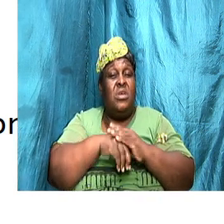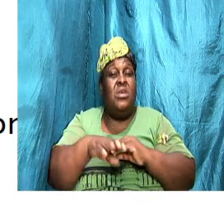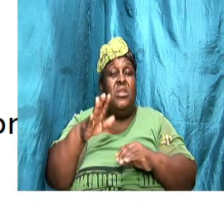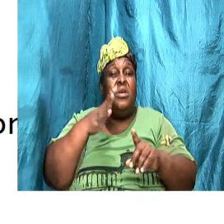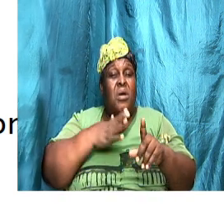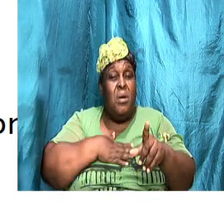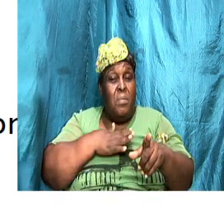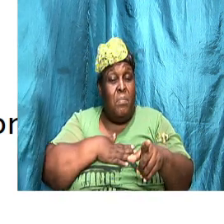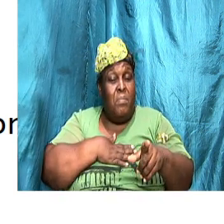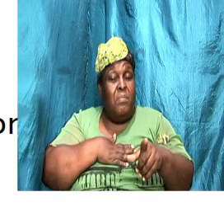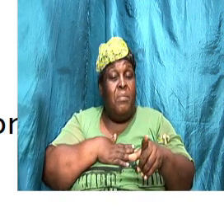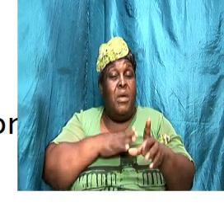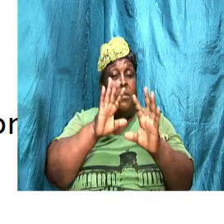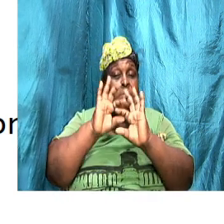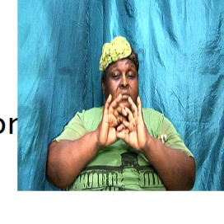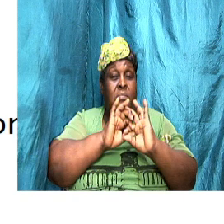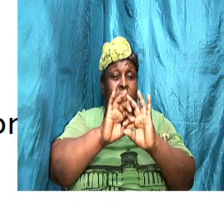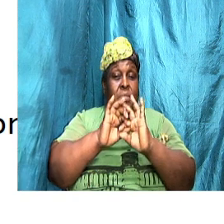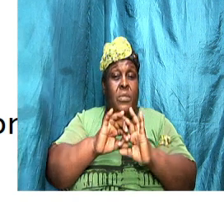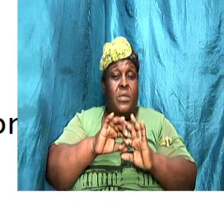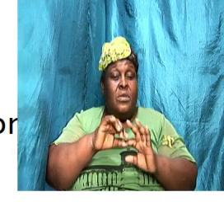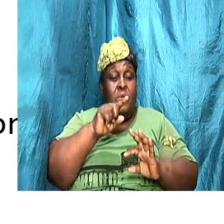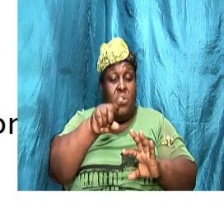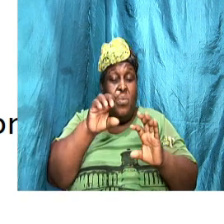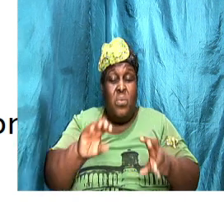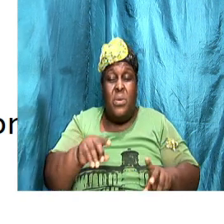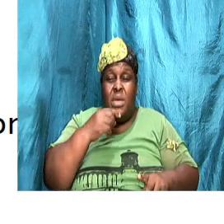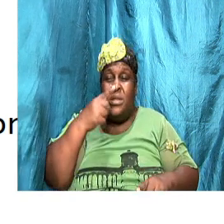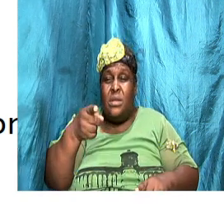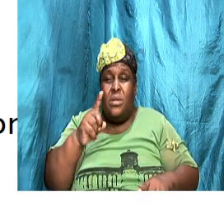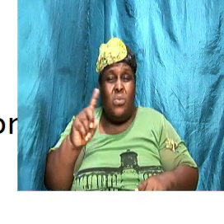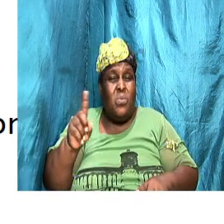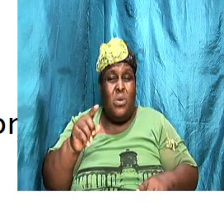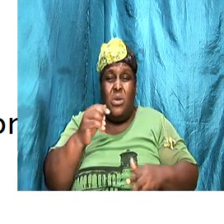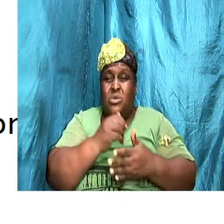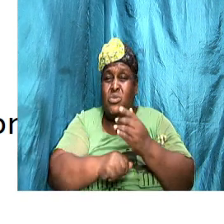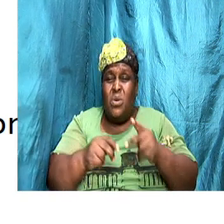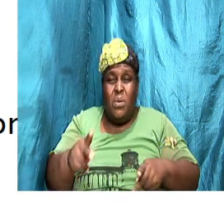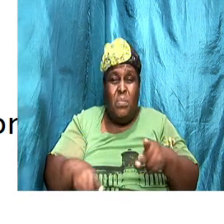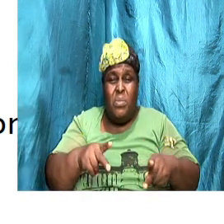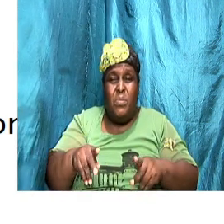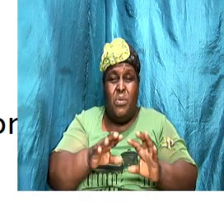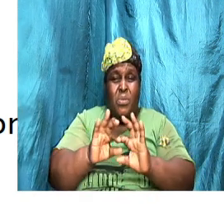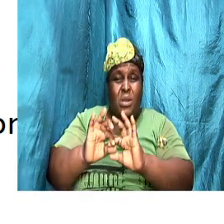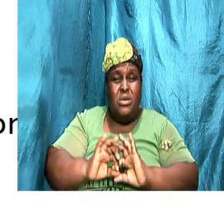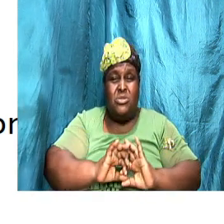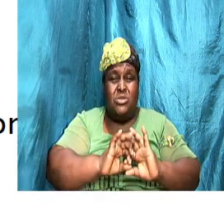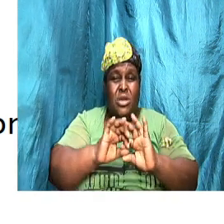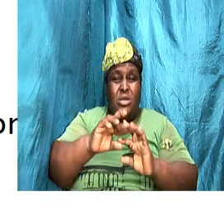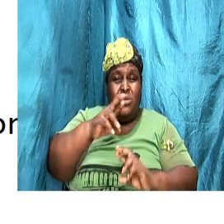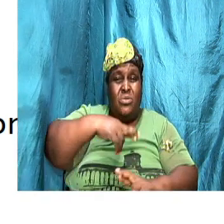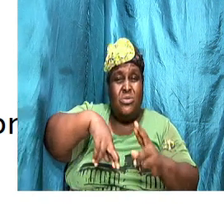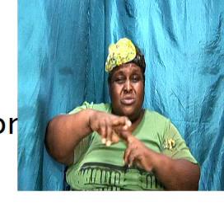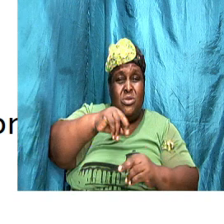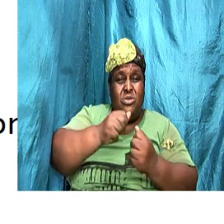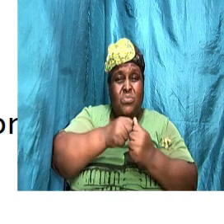are with God oh God based on how they treat their partner